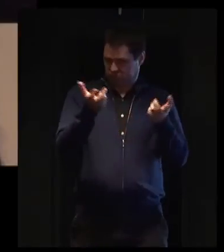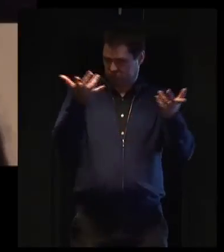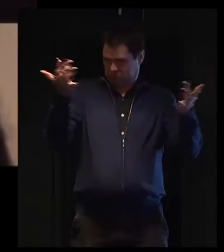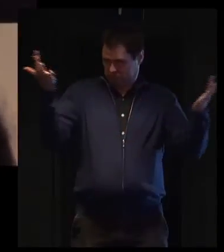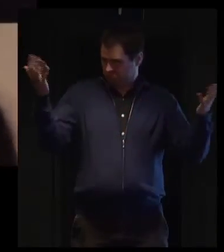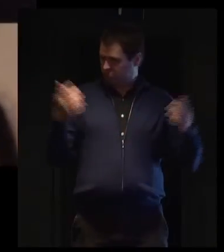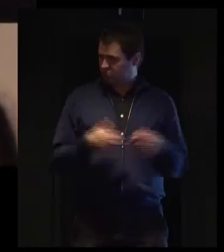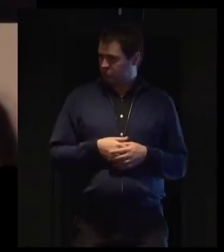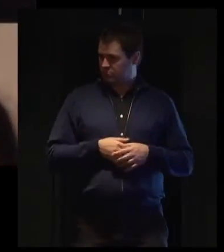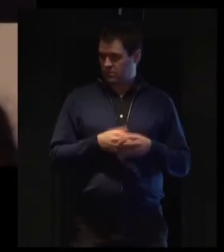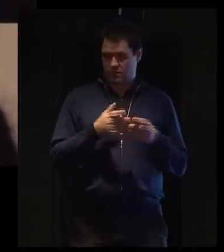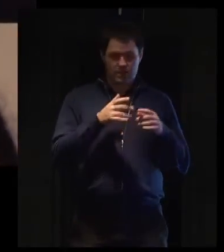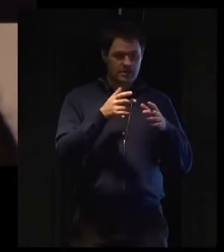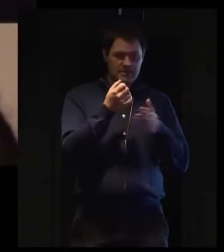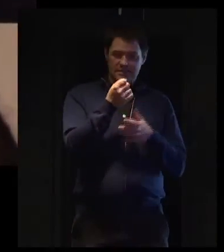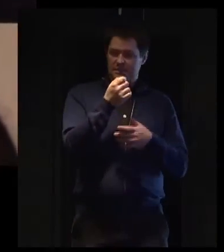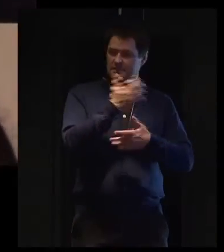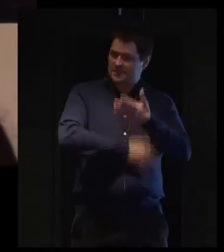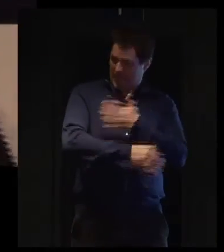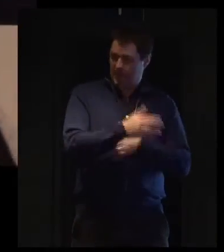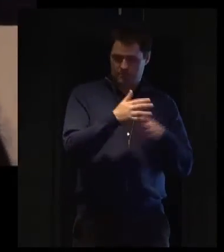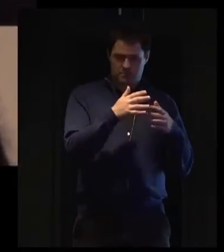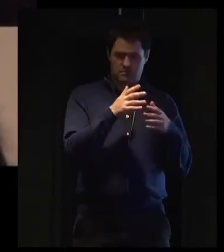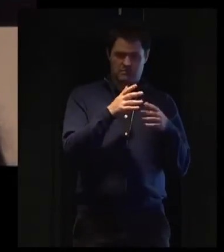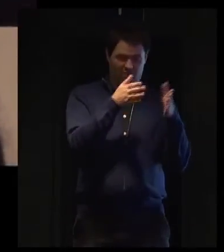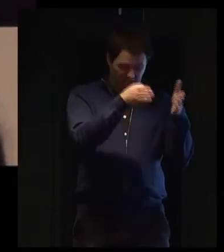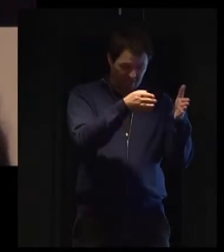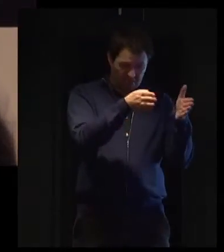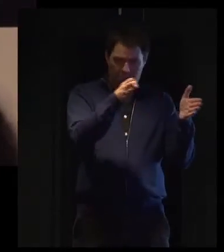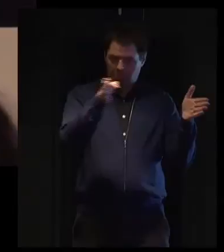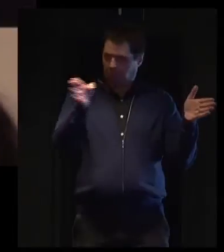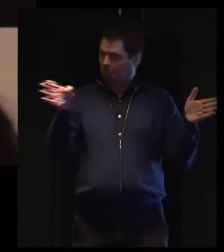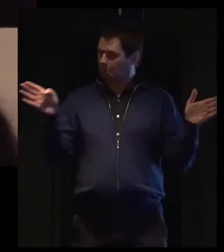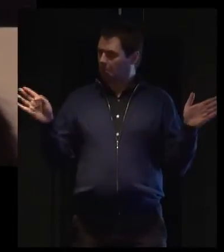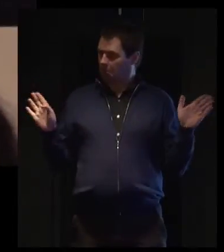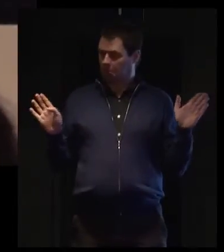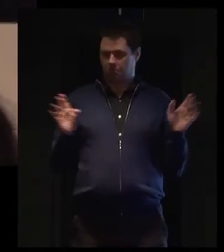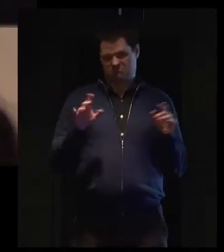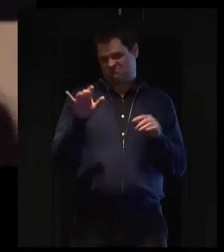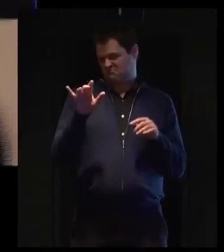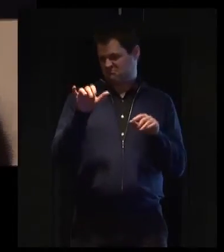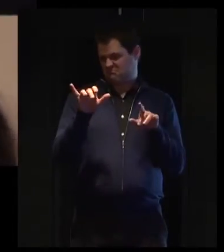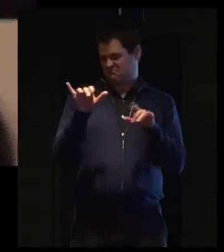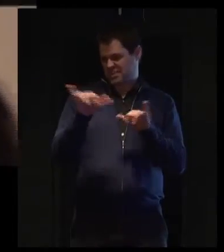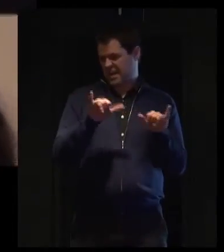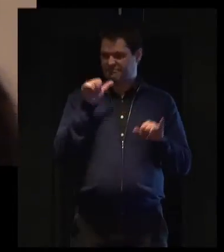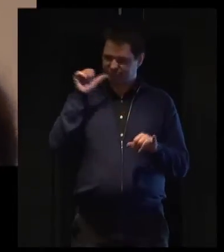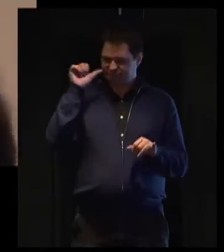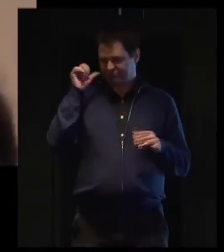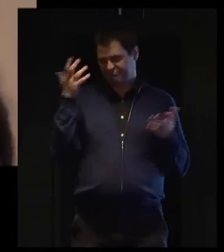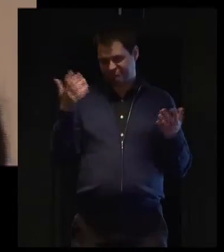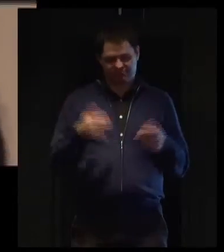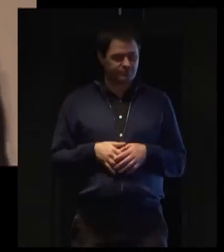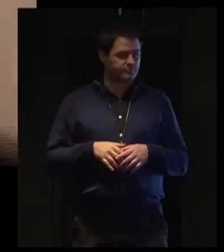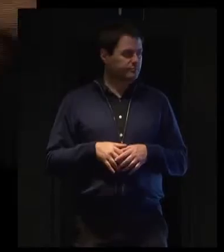So there's a lot of different types of people that you need to consider when you're looking at accessible information. Obviously these are